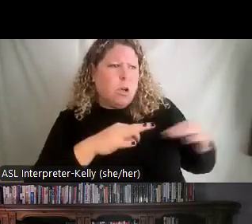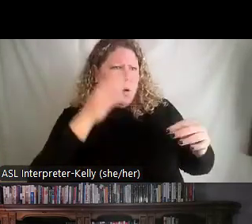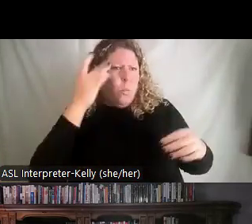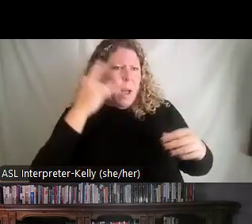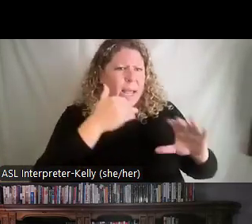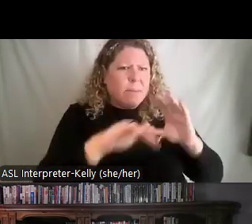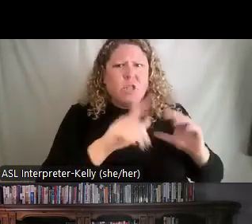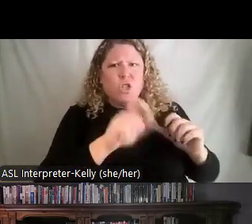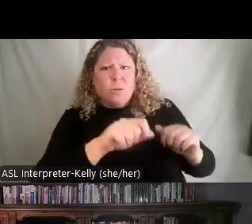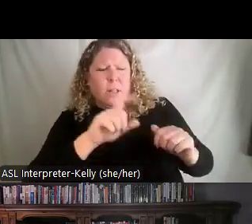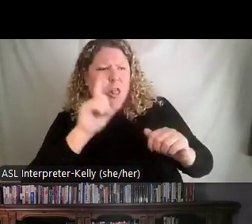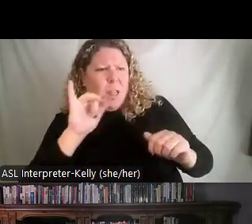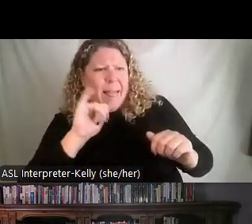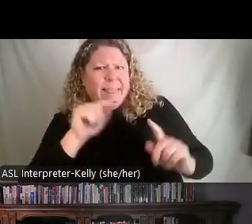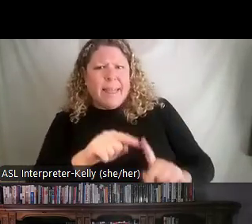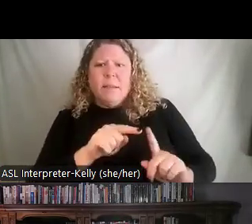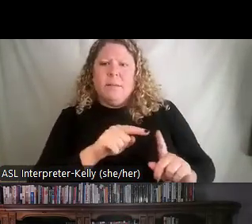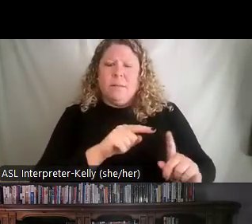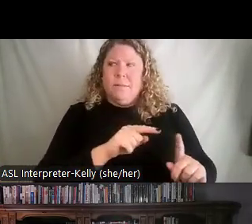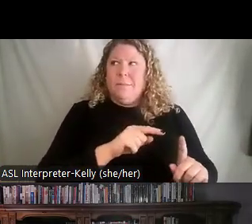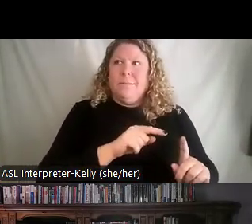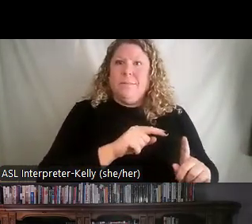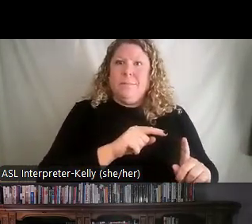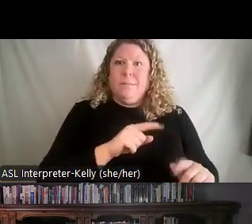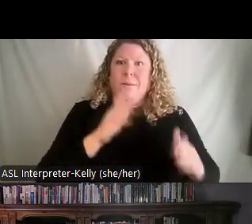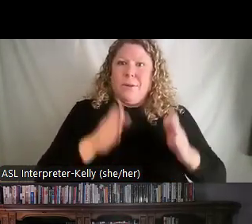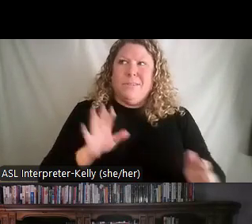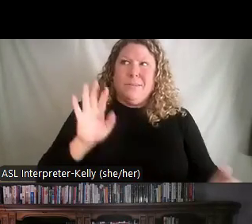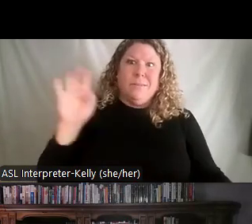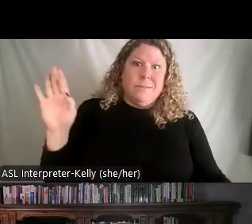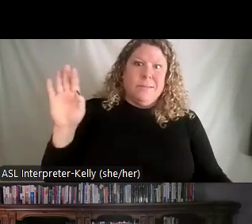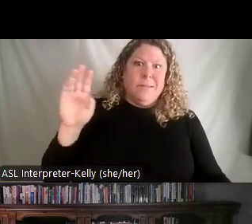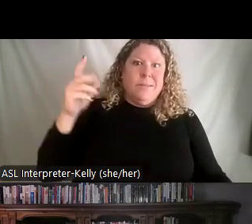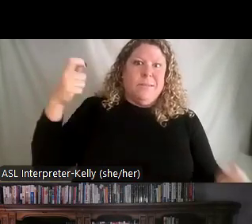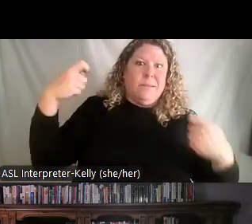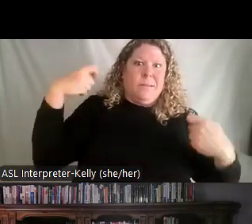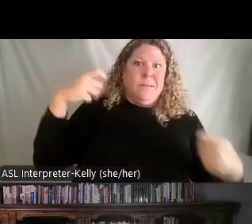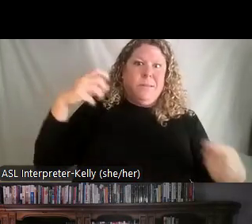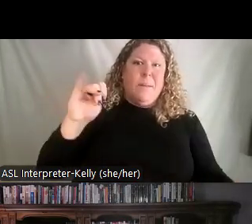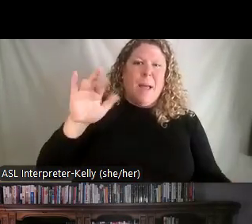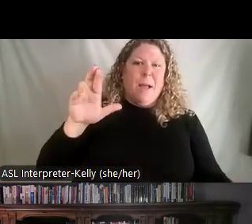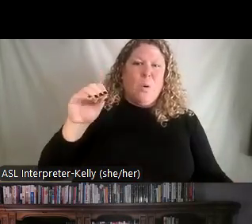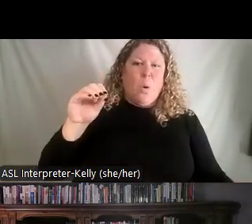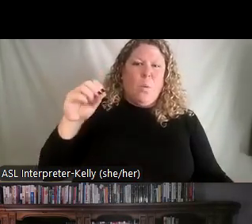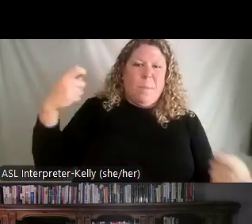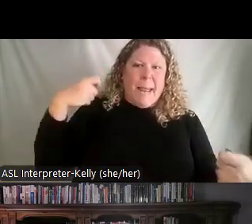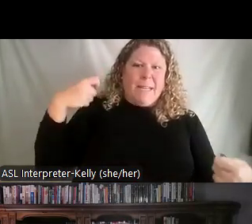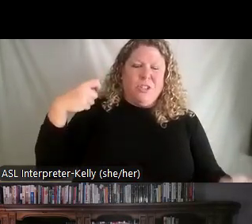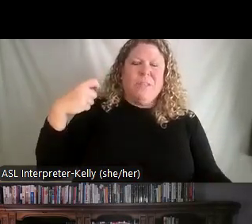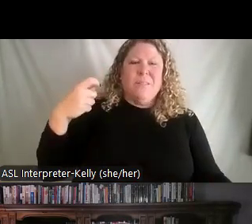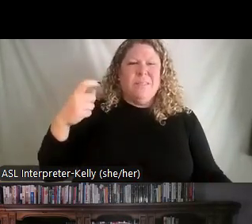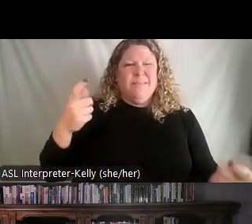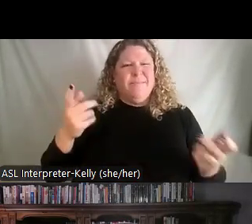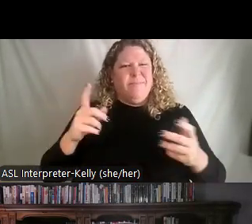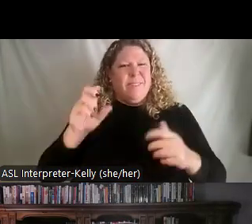You should have sent this email first. If you are doing that, you know, that is micromanaging. So, there's a huge disconnect. So, if